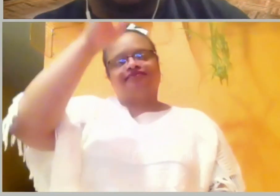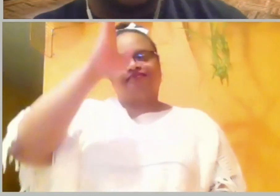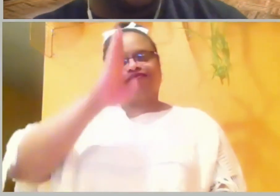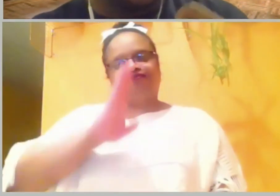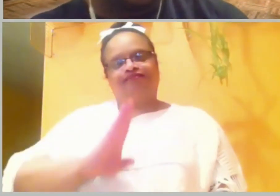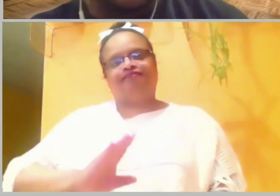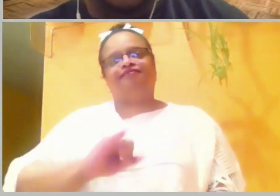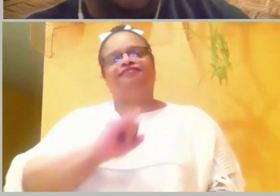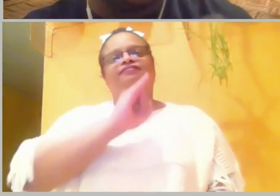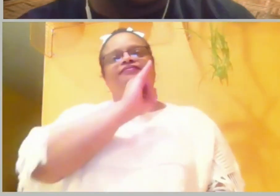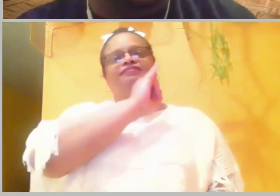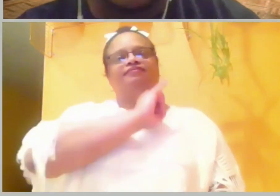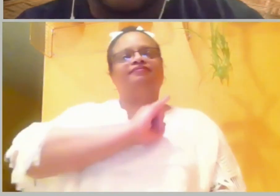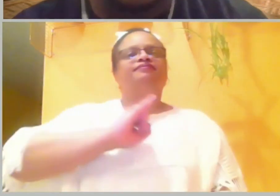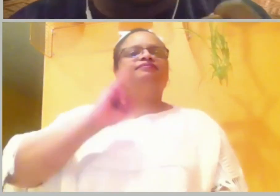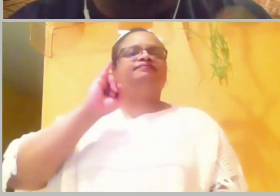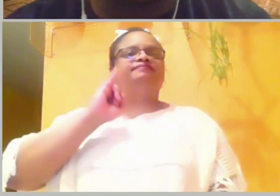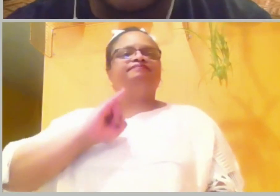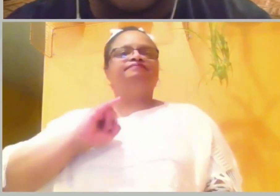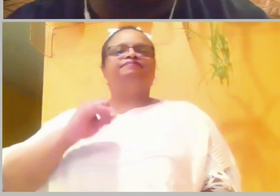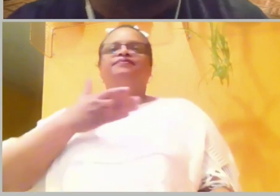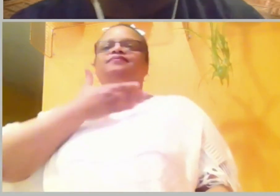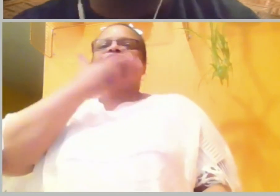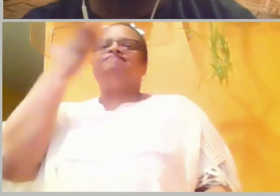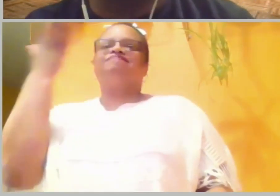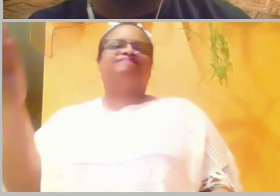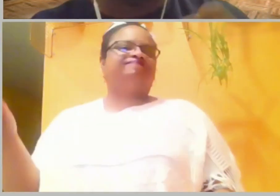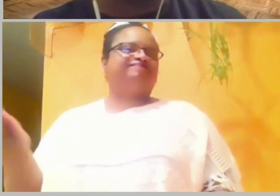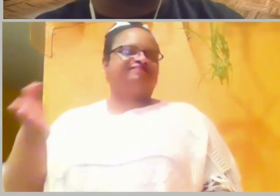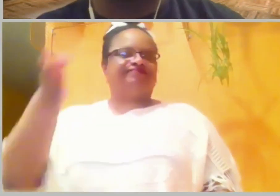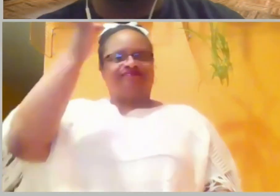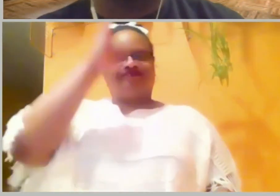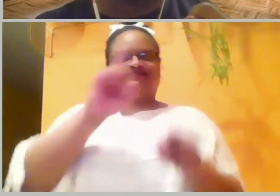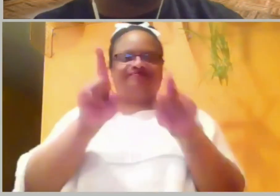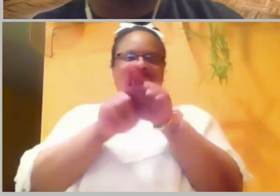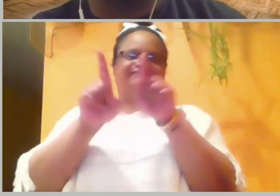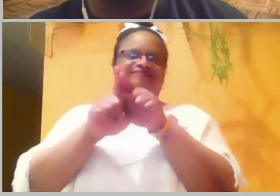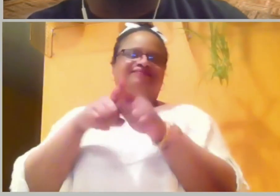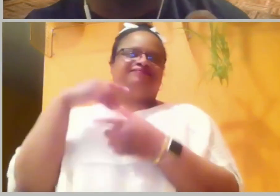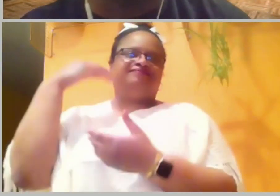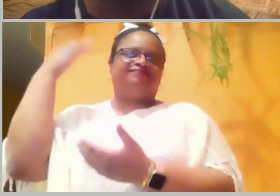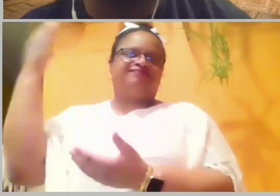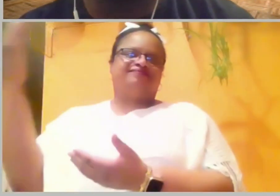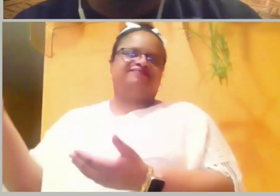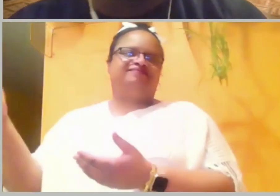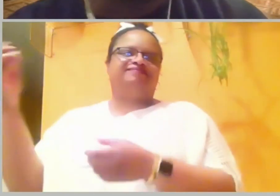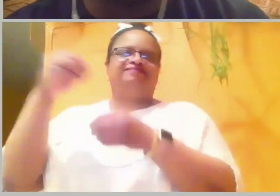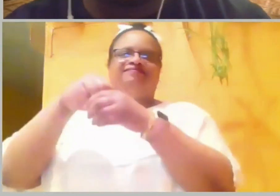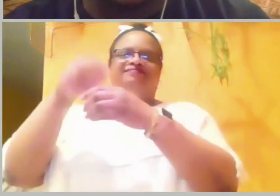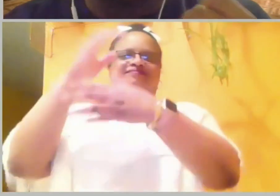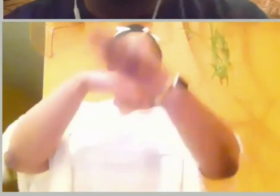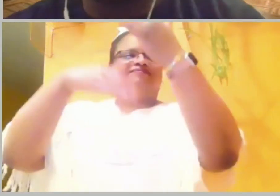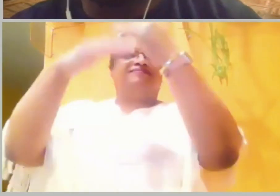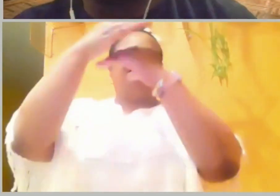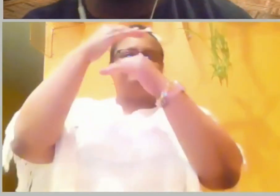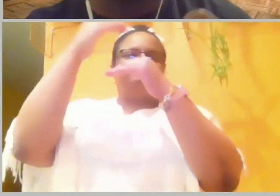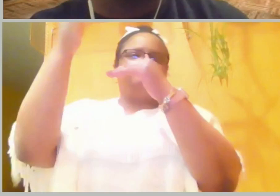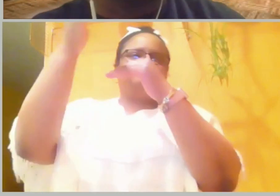O Lord, God of Israel, there's no God like you in